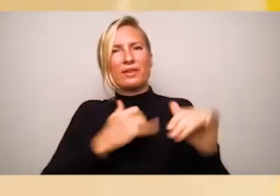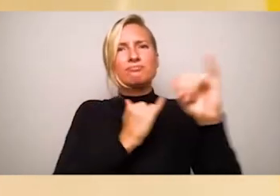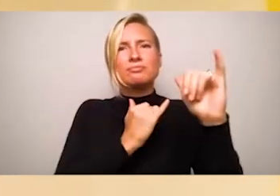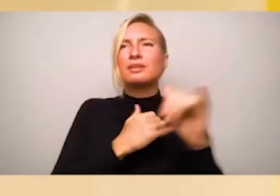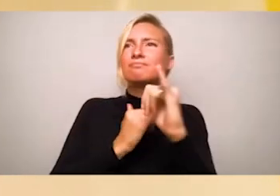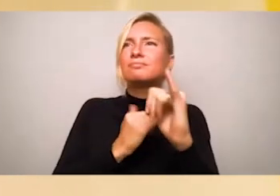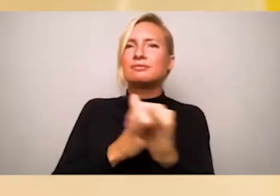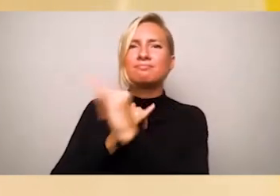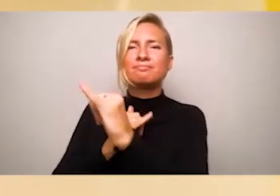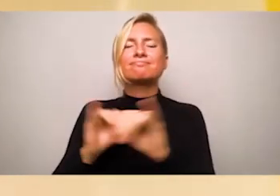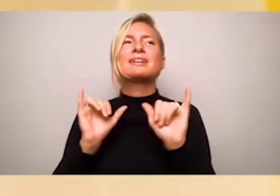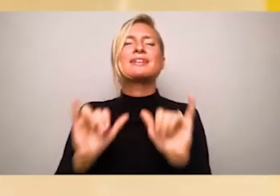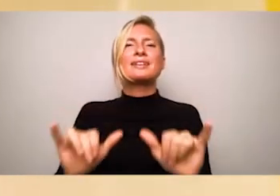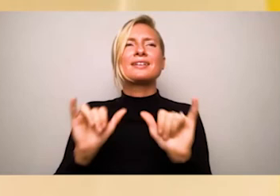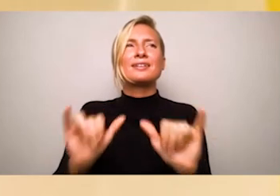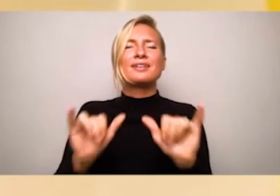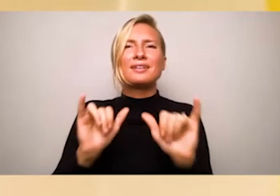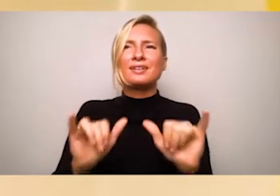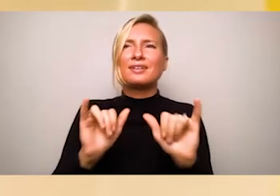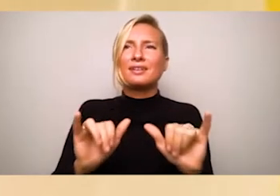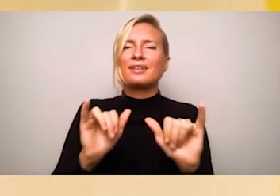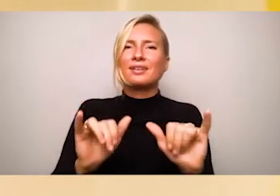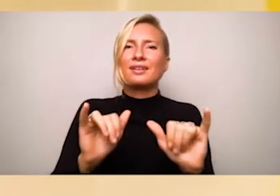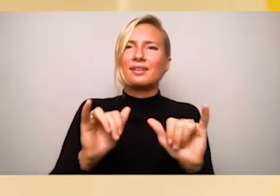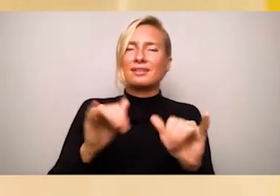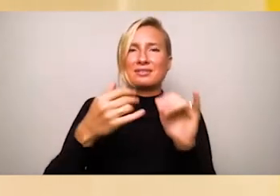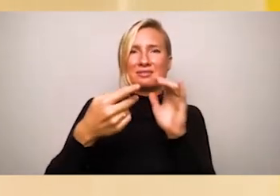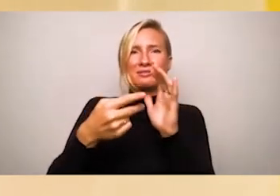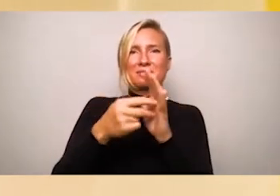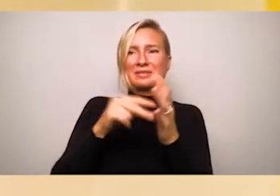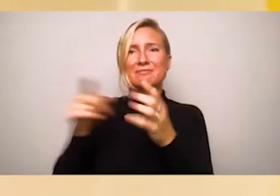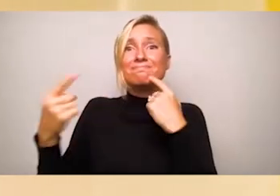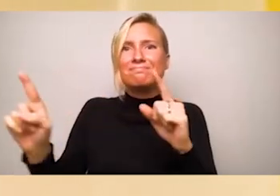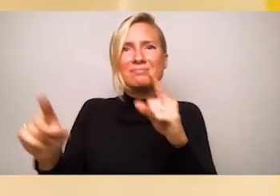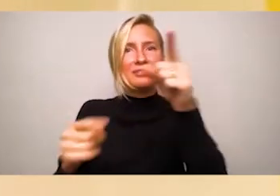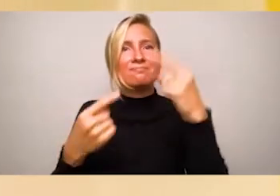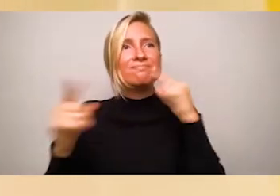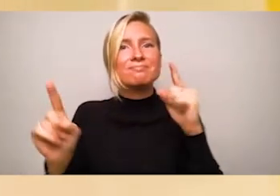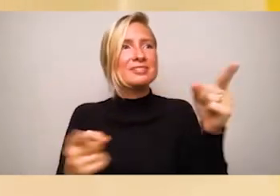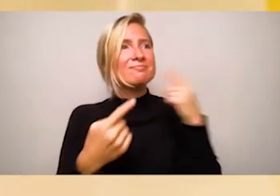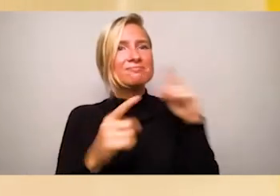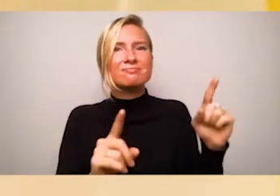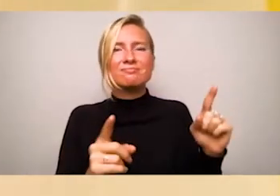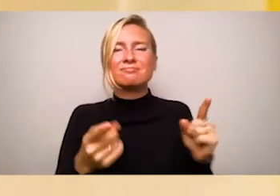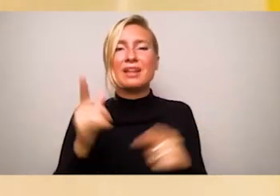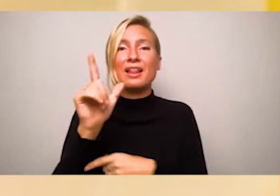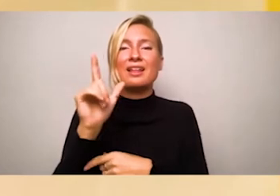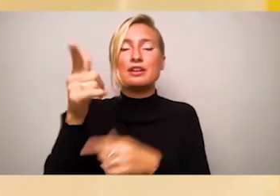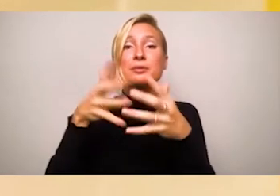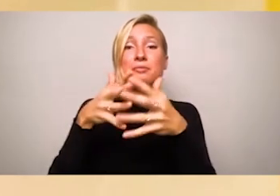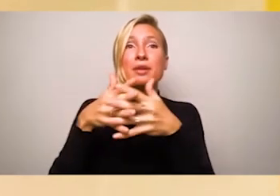If America loved them, perhaps I too could be loved. Perhaps I was not so different,